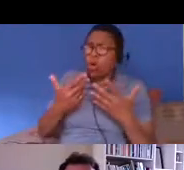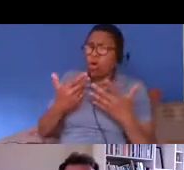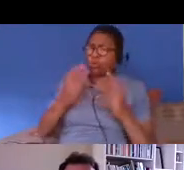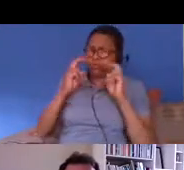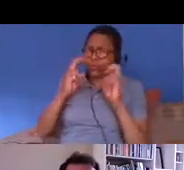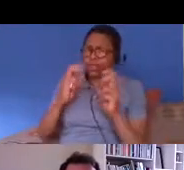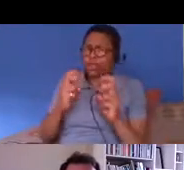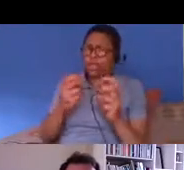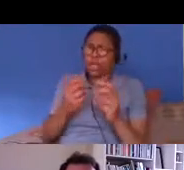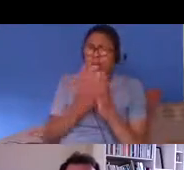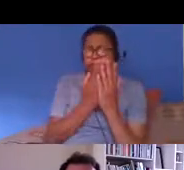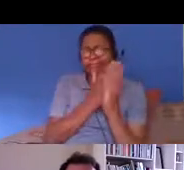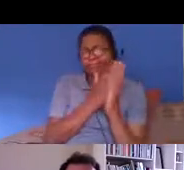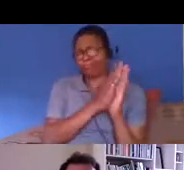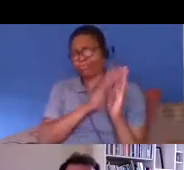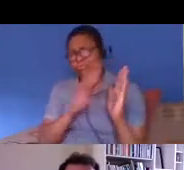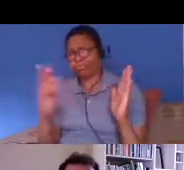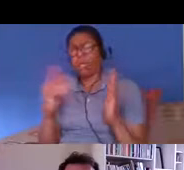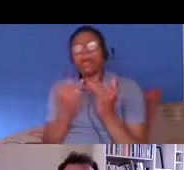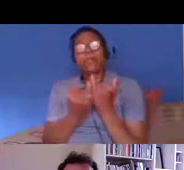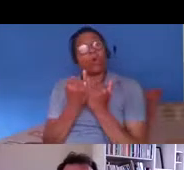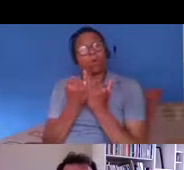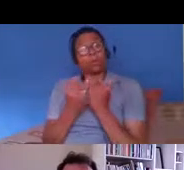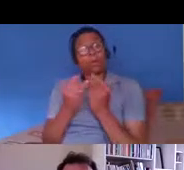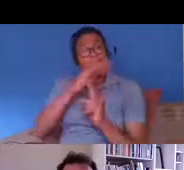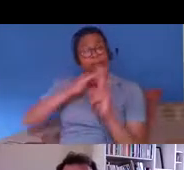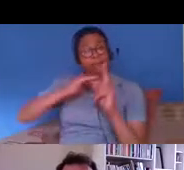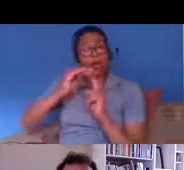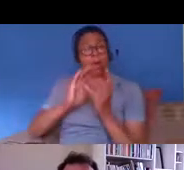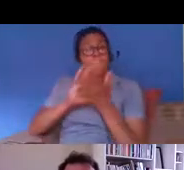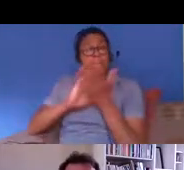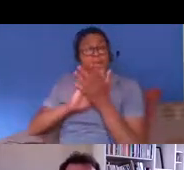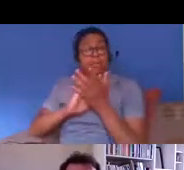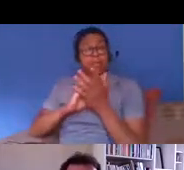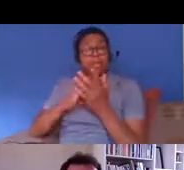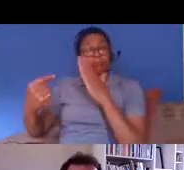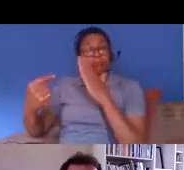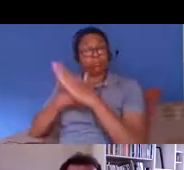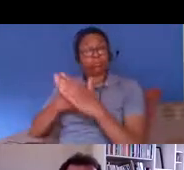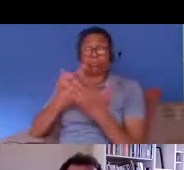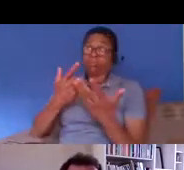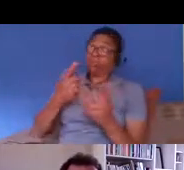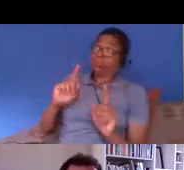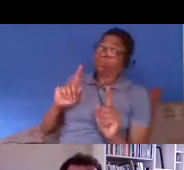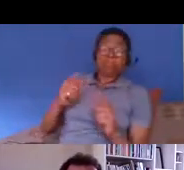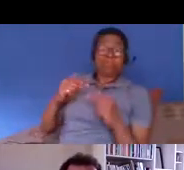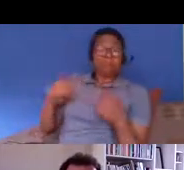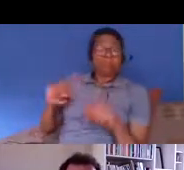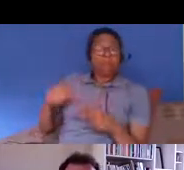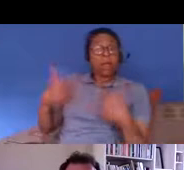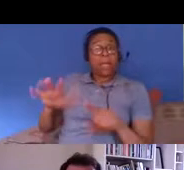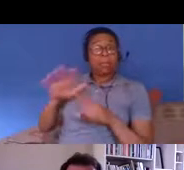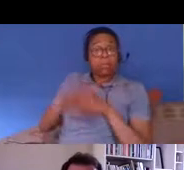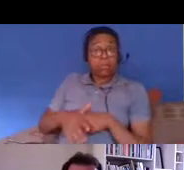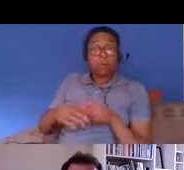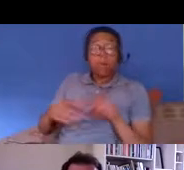increases race discrimination um against migrants but also um black and ethnic minority citizens as well